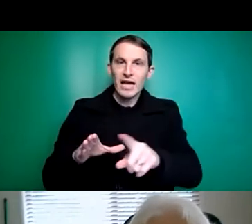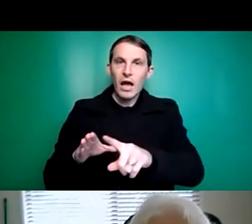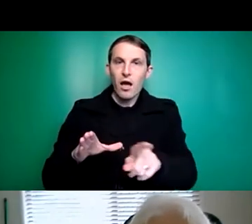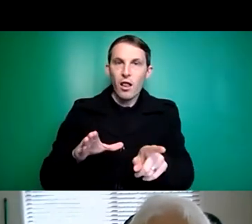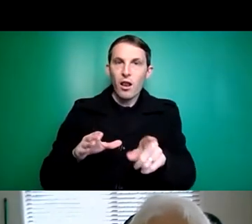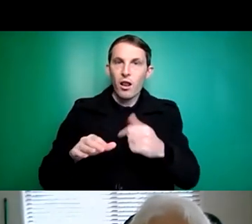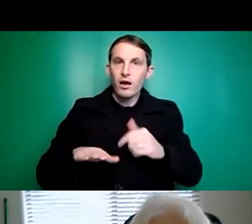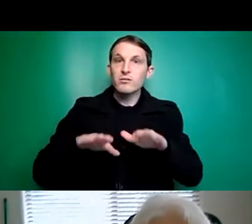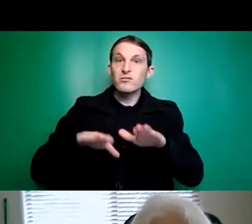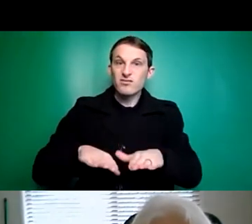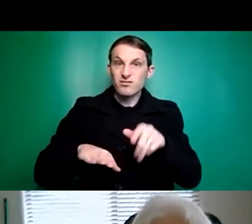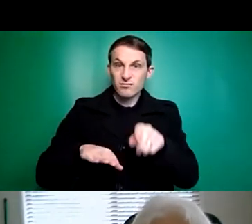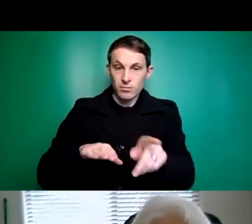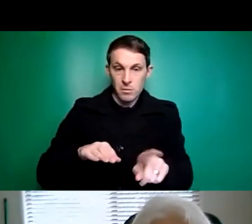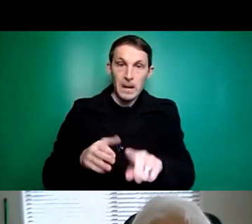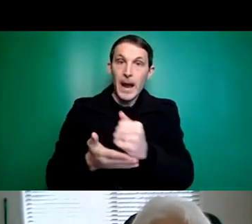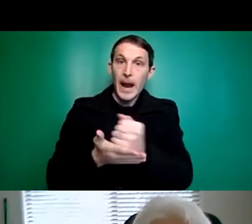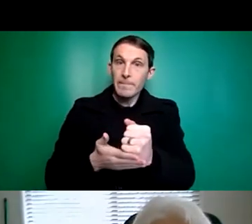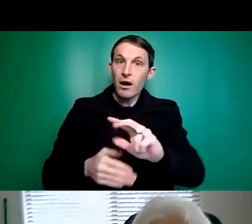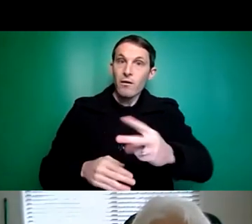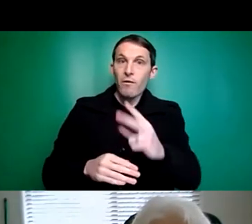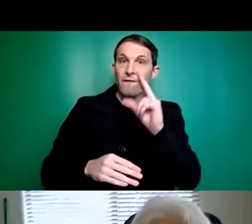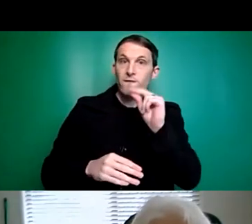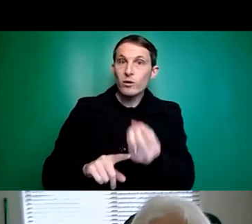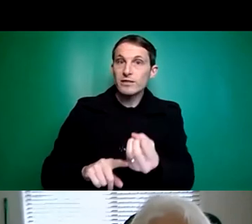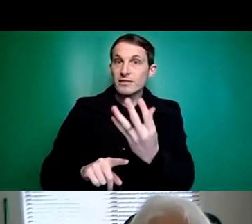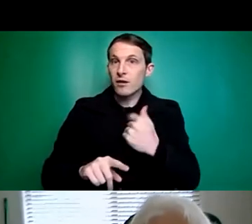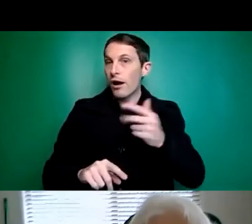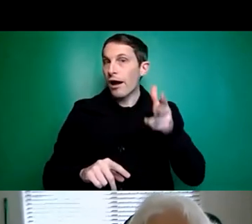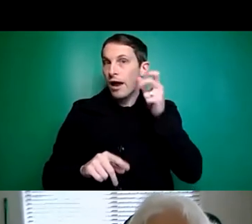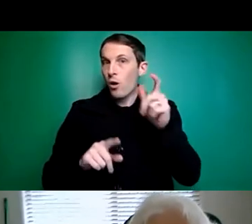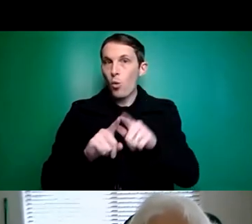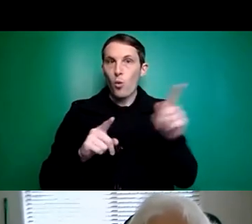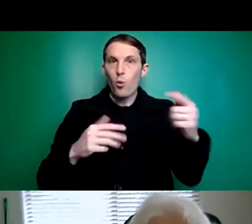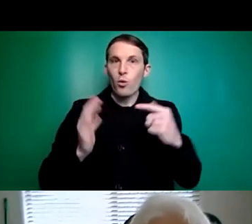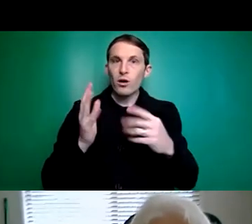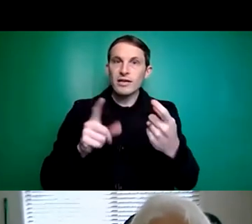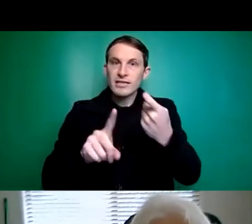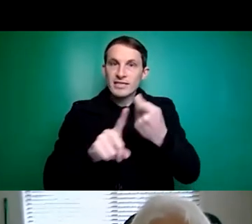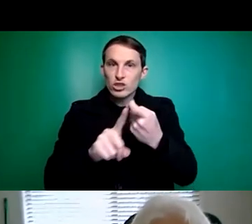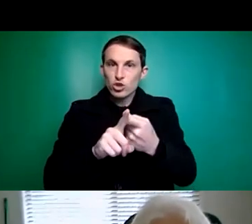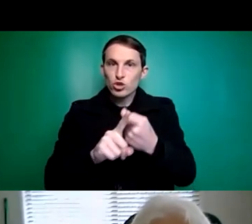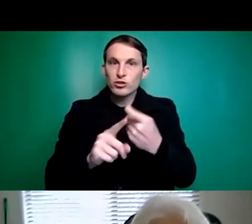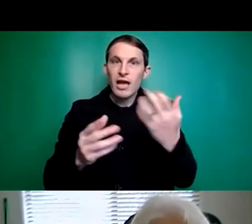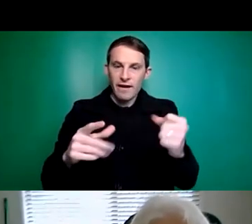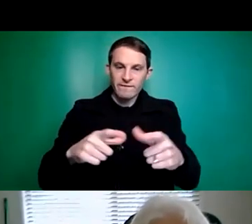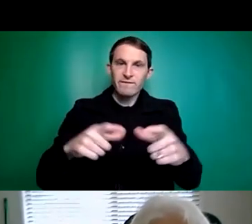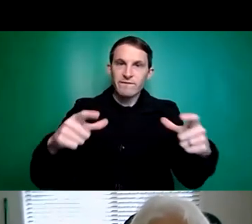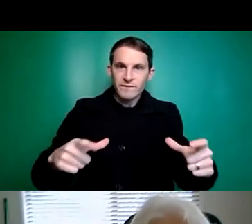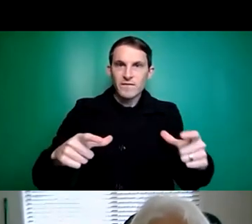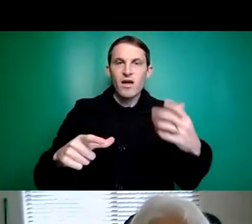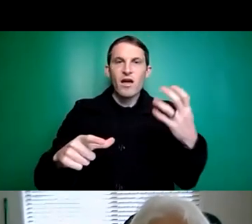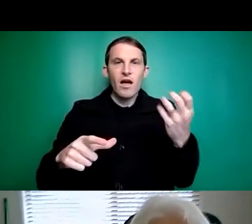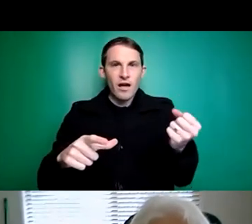jug, I have tactile dots applied to many ordinary household